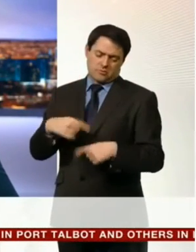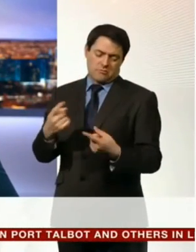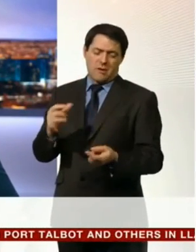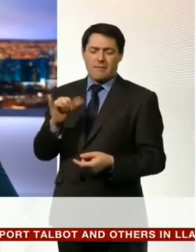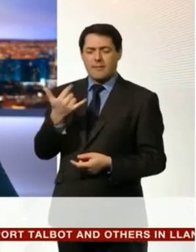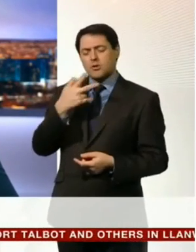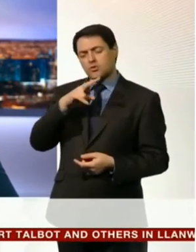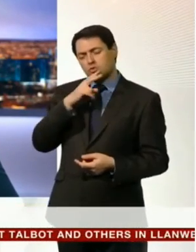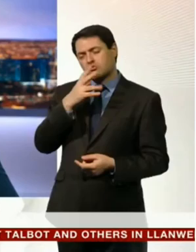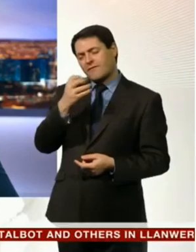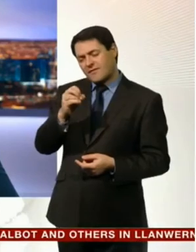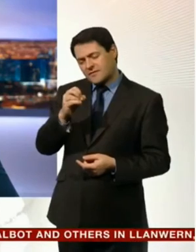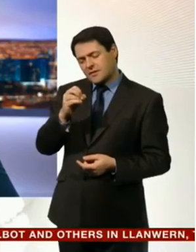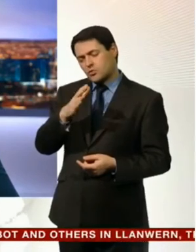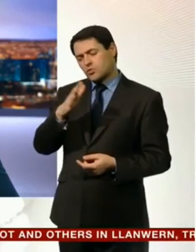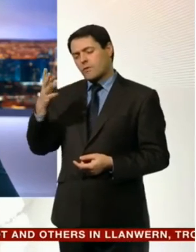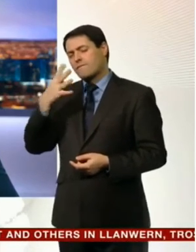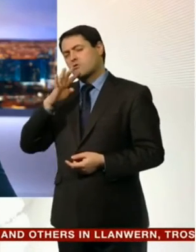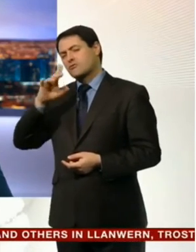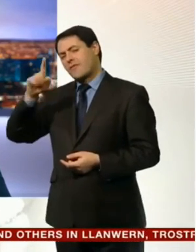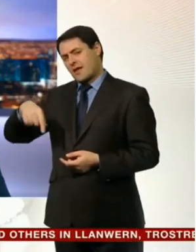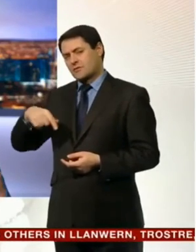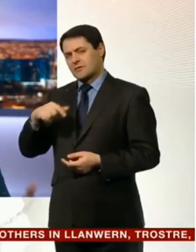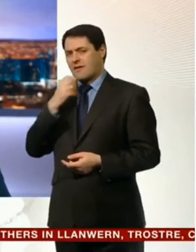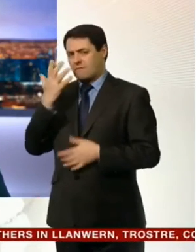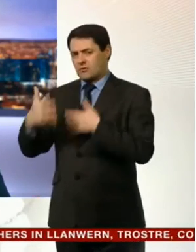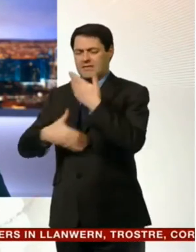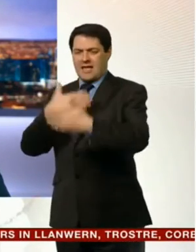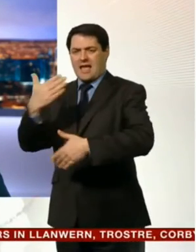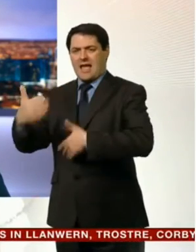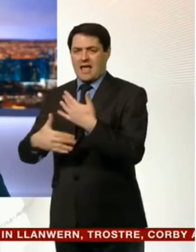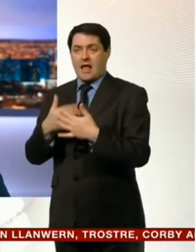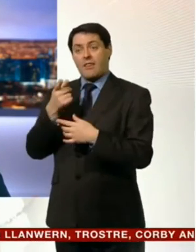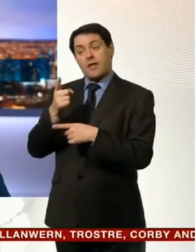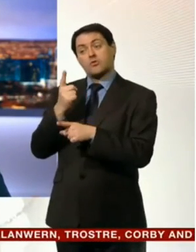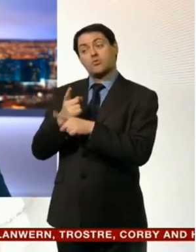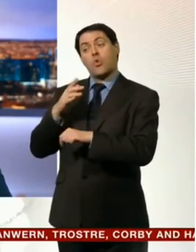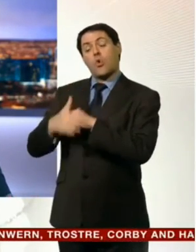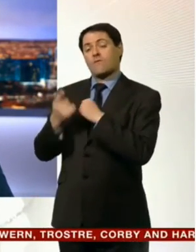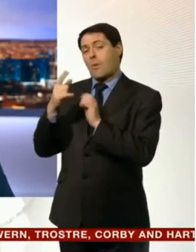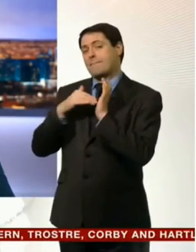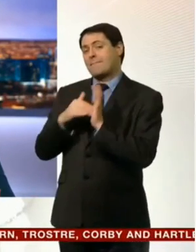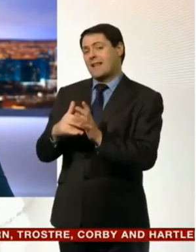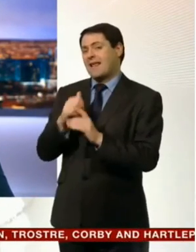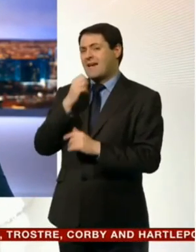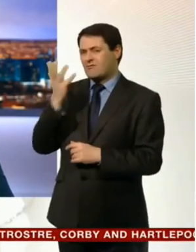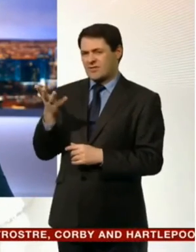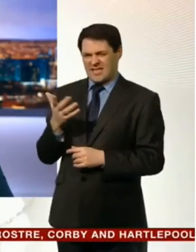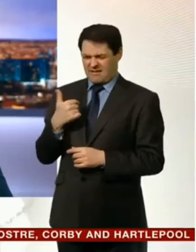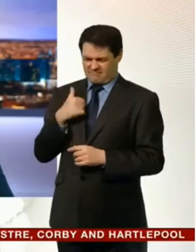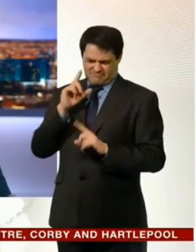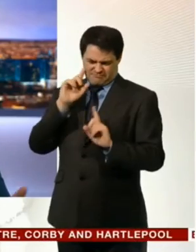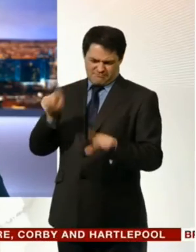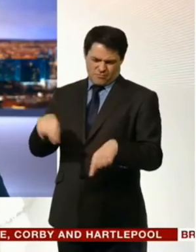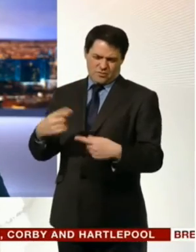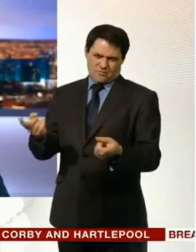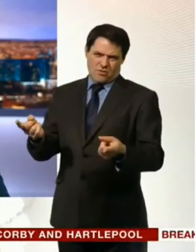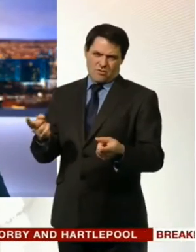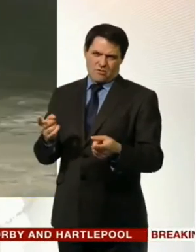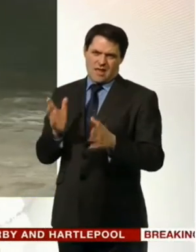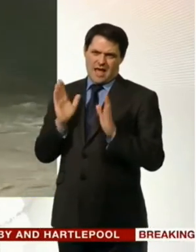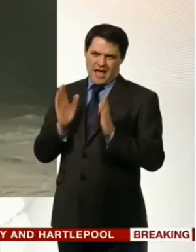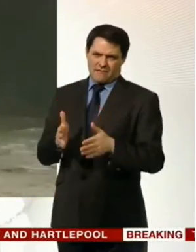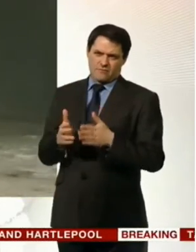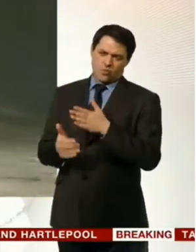between 250 and 400,000 barrels per day they are talking about a million barrels per day but that's simply not going to be possible without Western